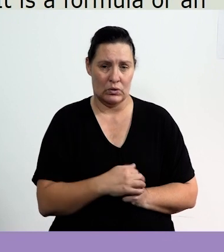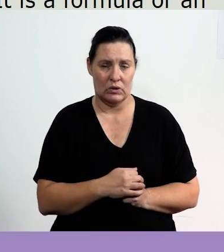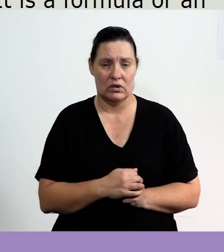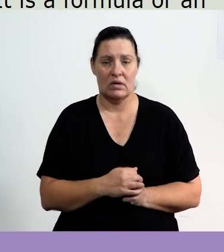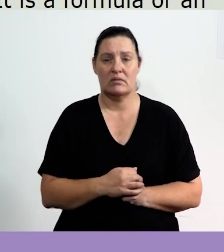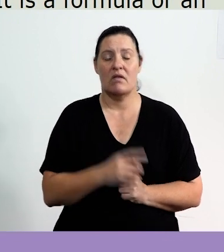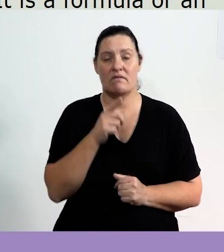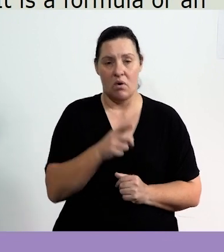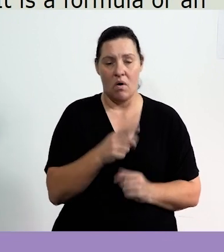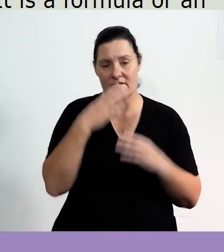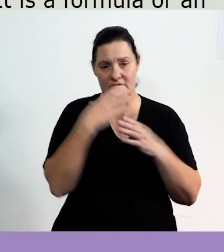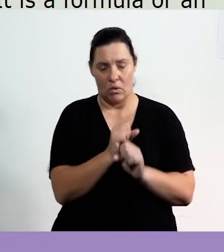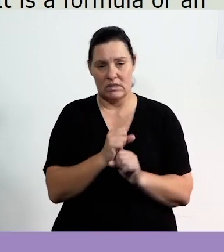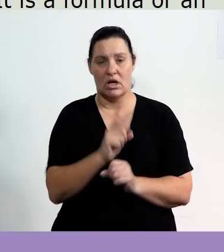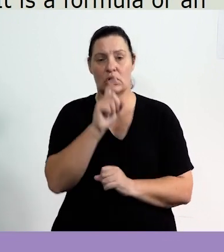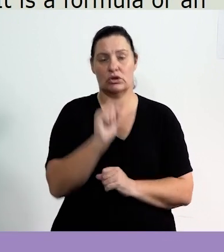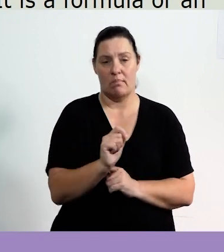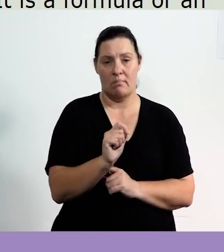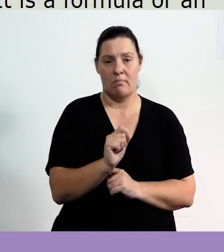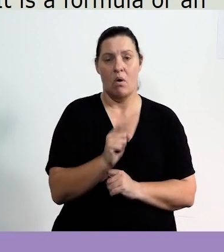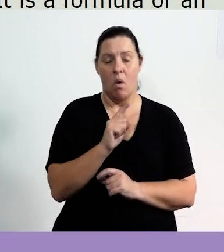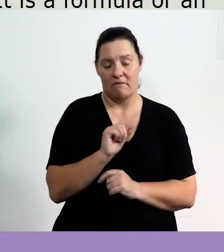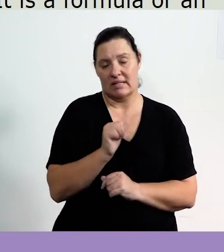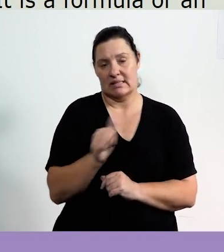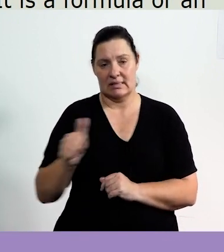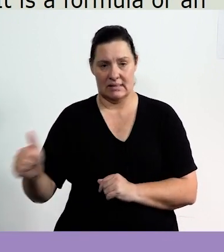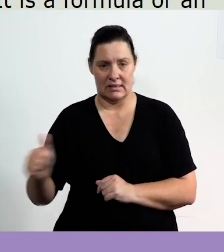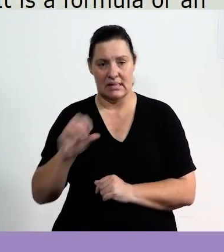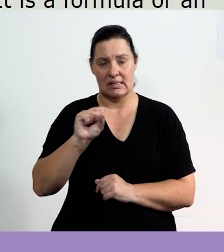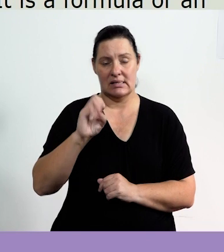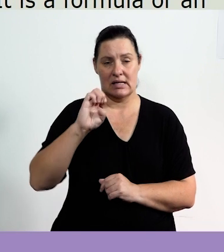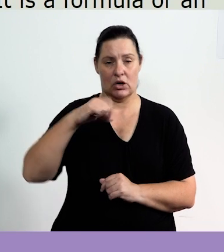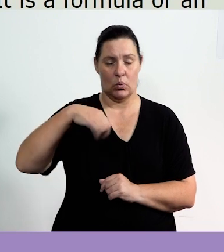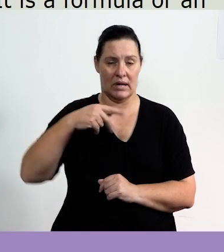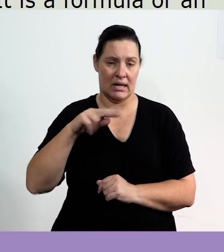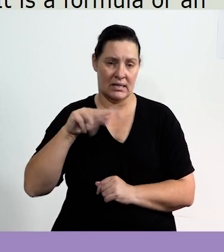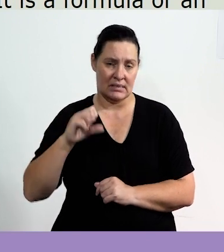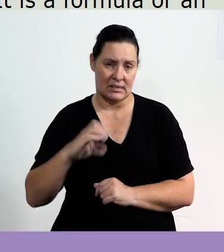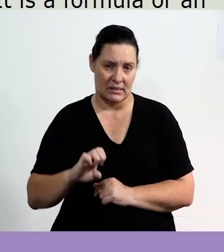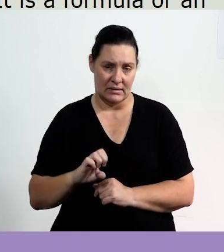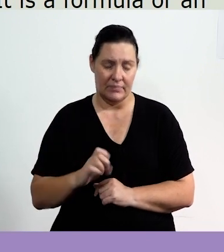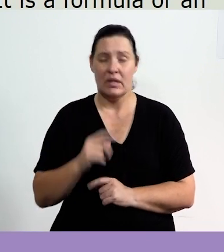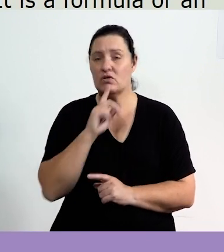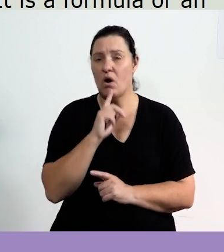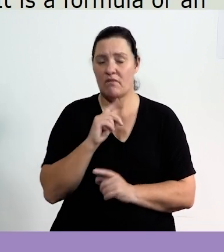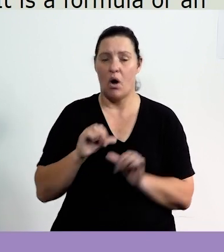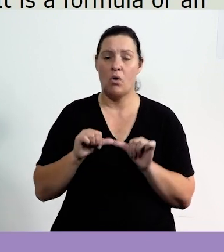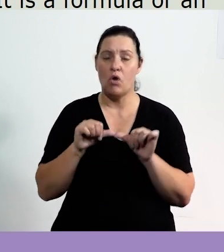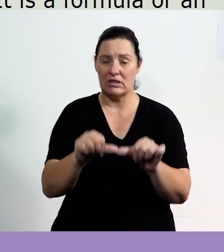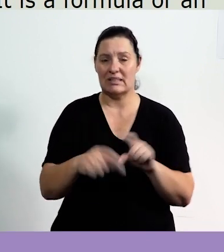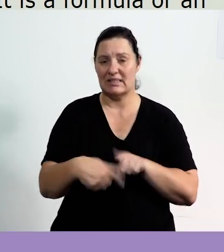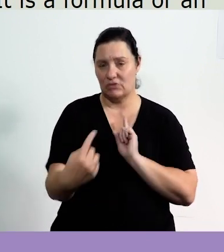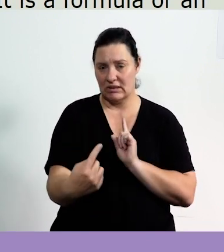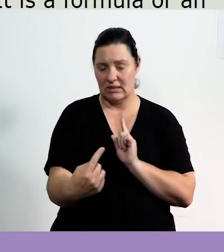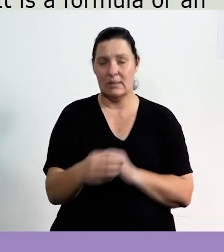2. So that is us focusing on the term of a sequence. Let's look at a constant difference. So when we are